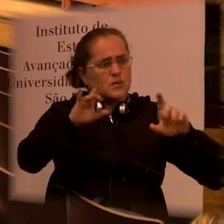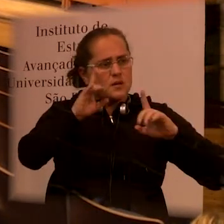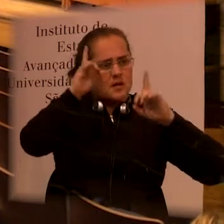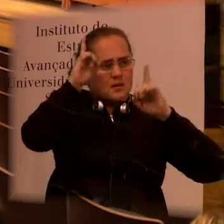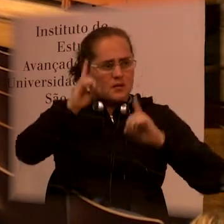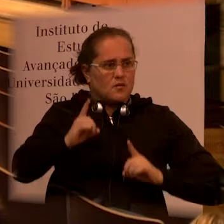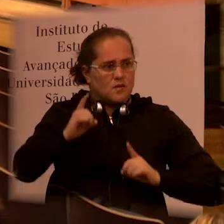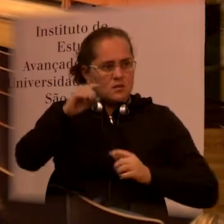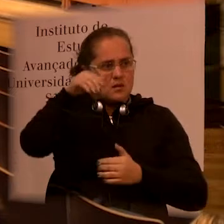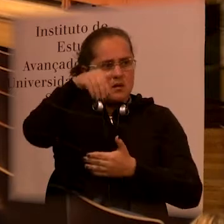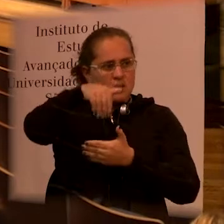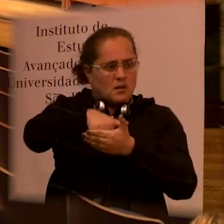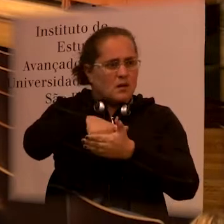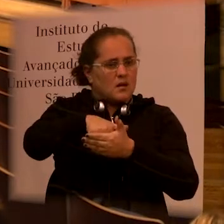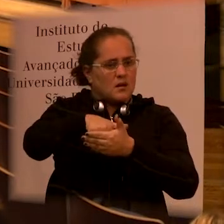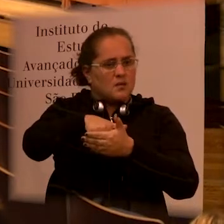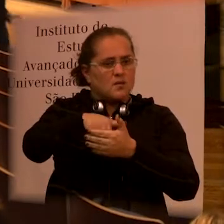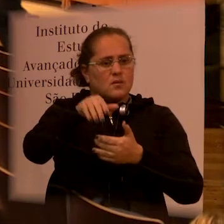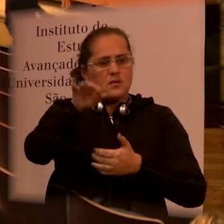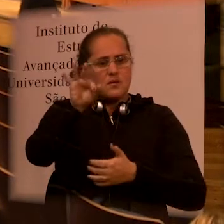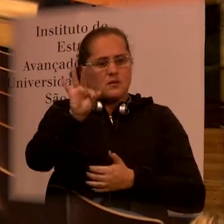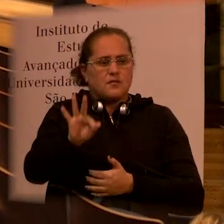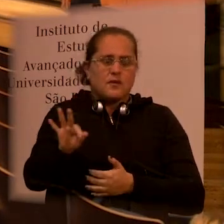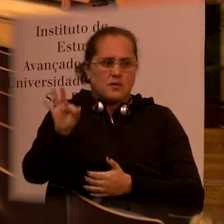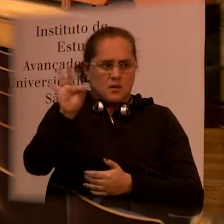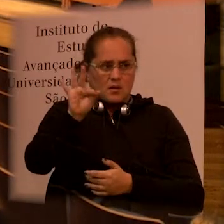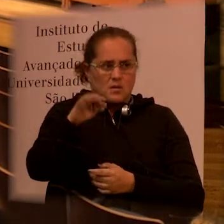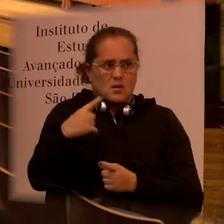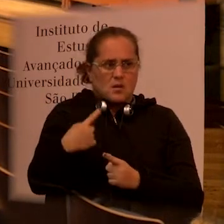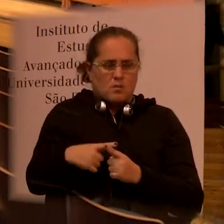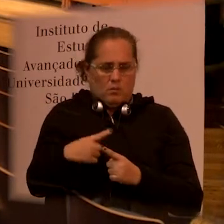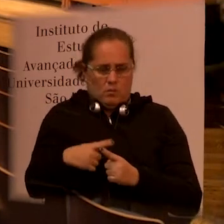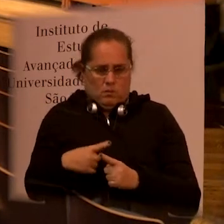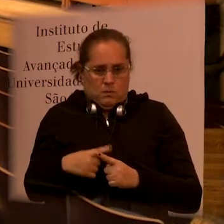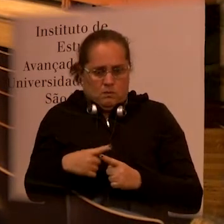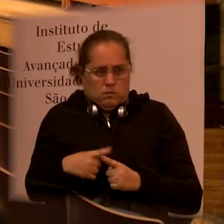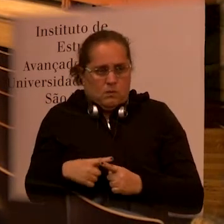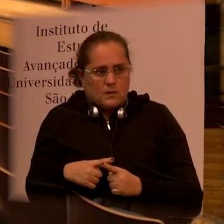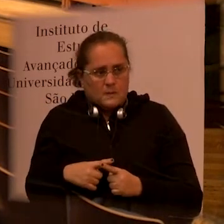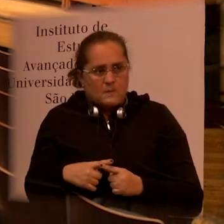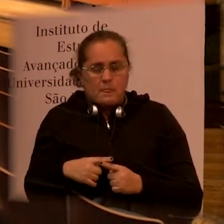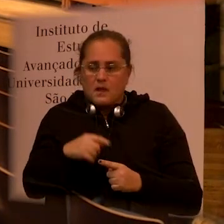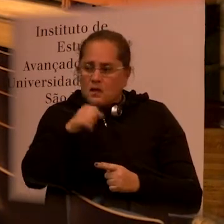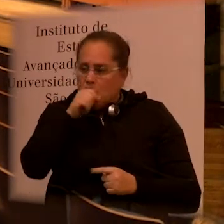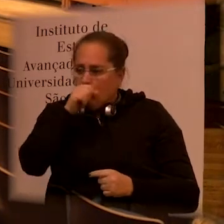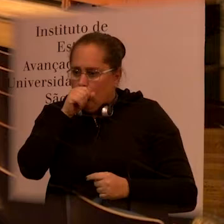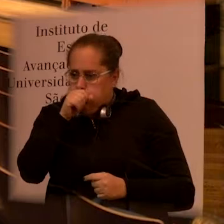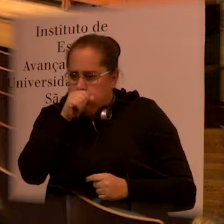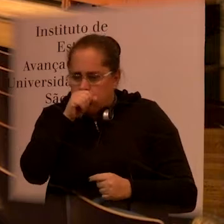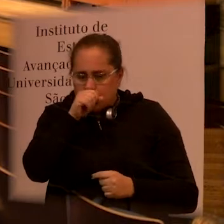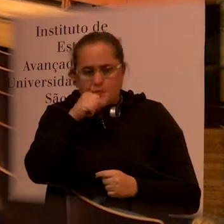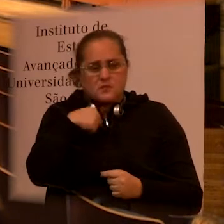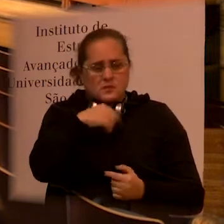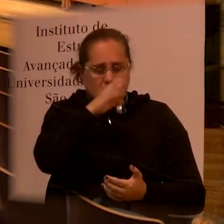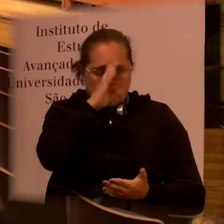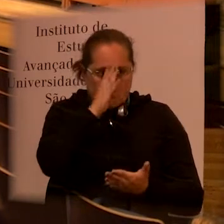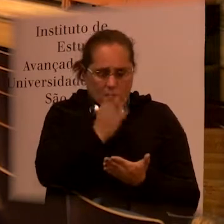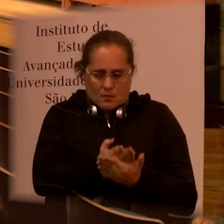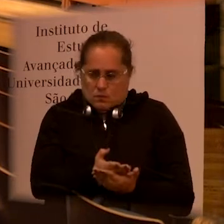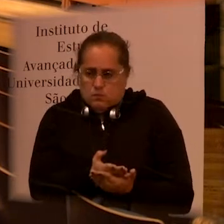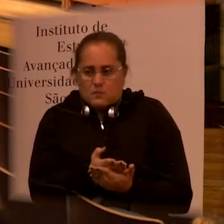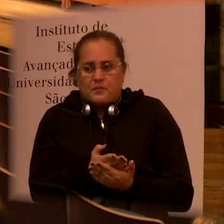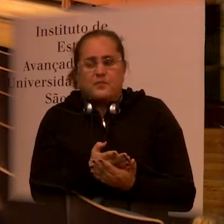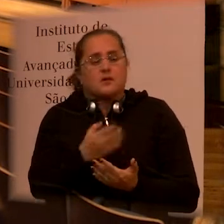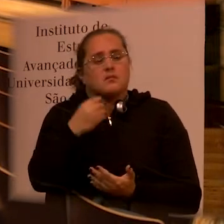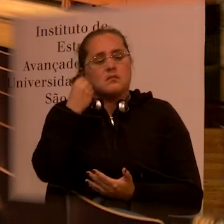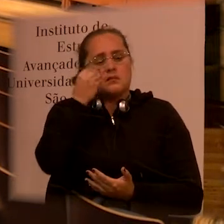disabilities in the universities because from the imaginative perspective, I believe that many of the